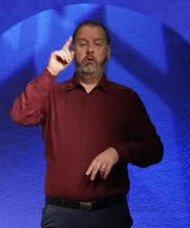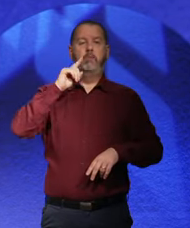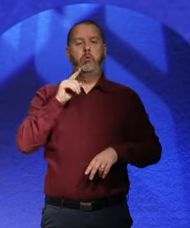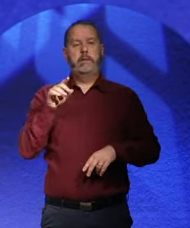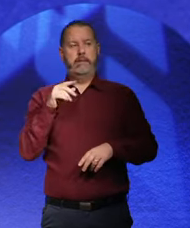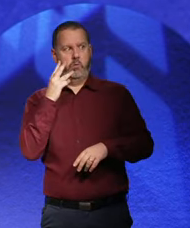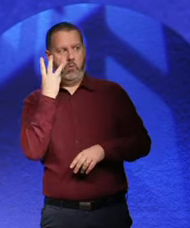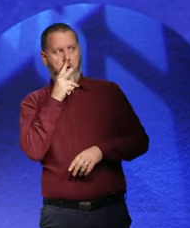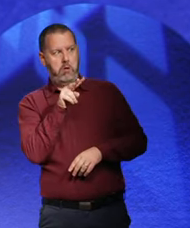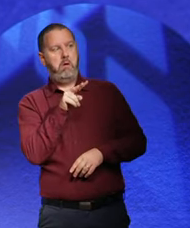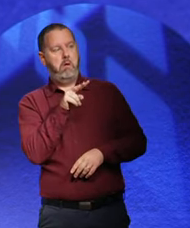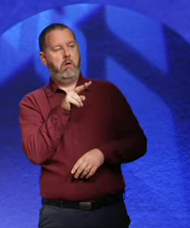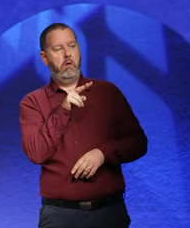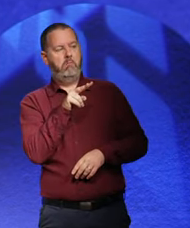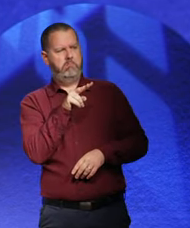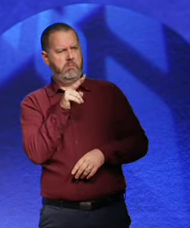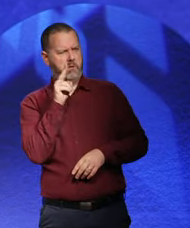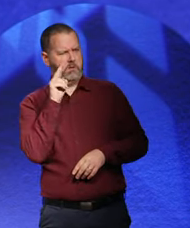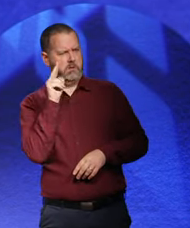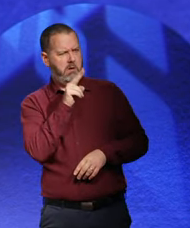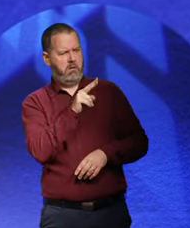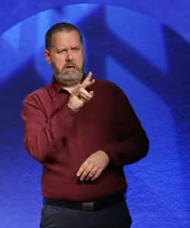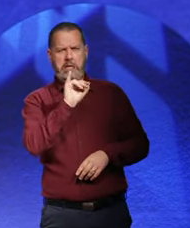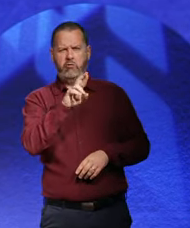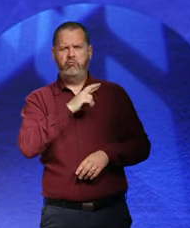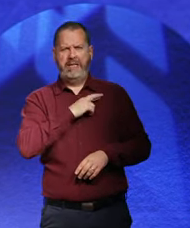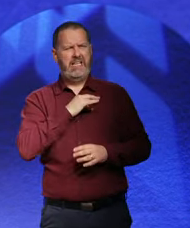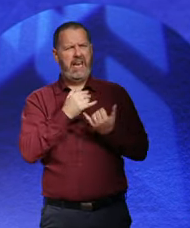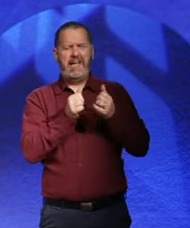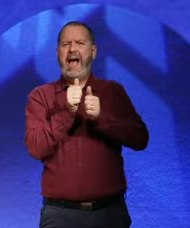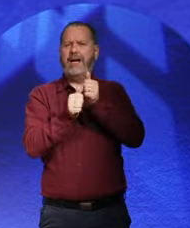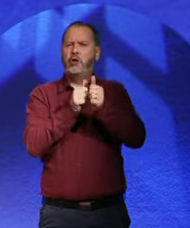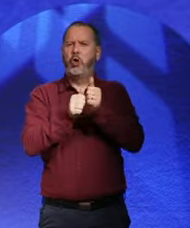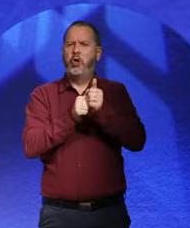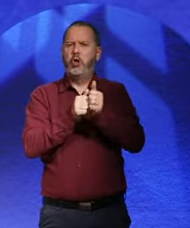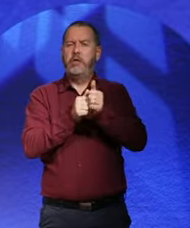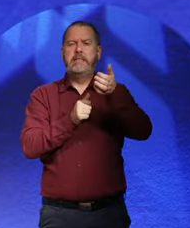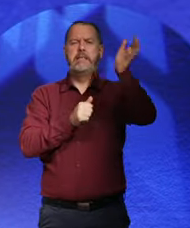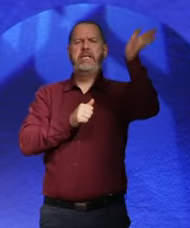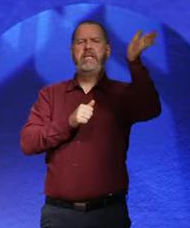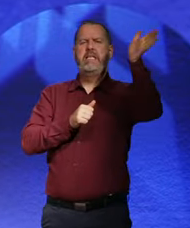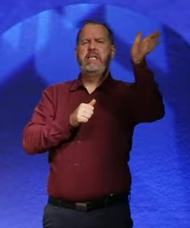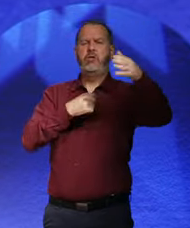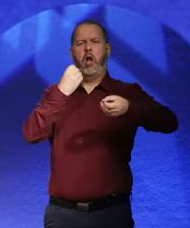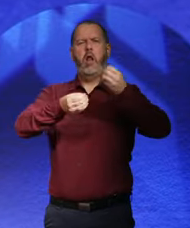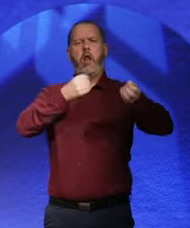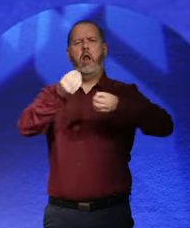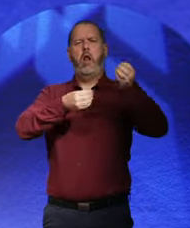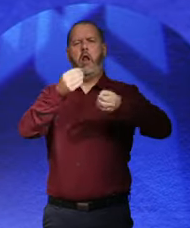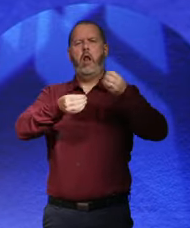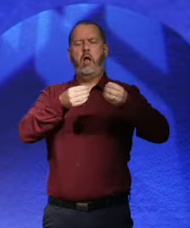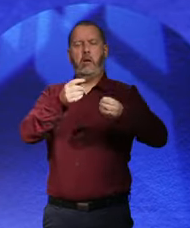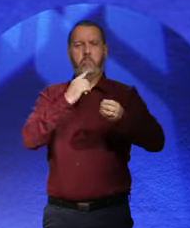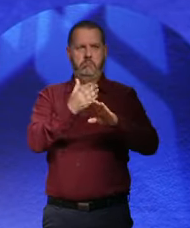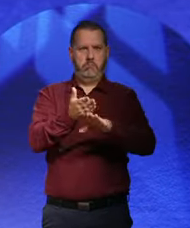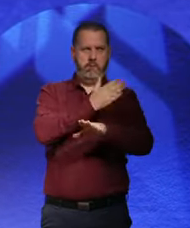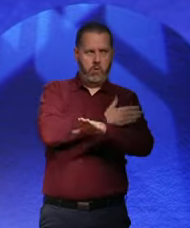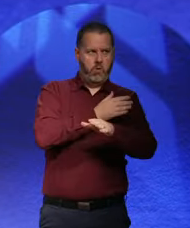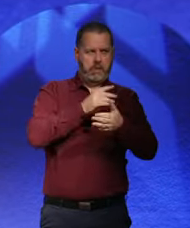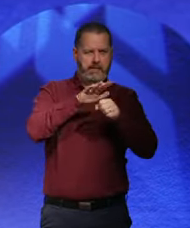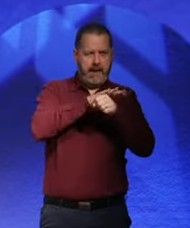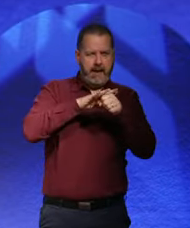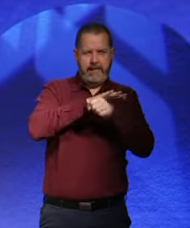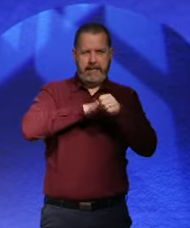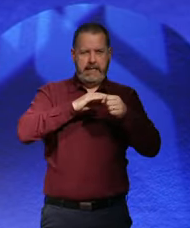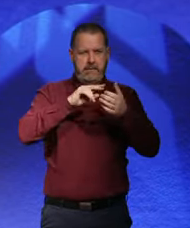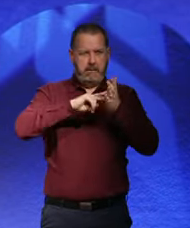And then he saw how much of an actor Hitler was and that, you know, and all this was because of choreographed, you all this passion and all the